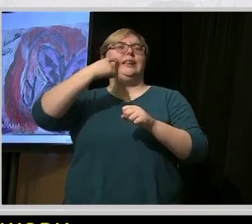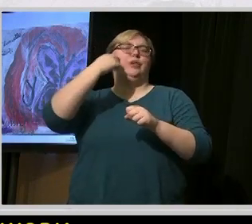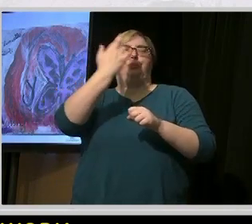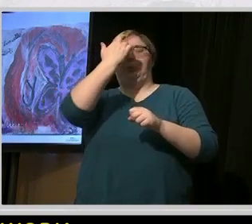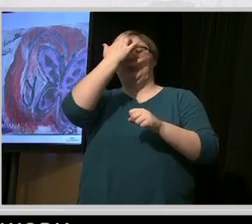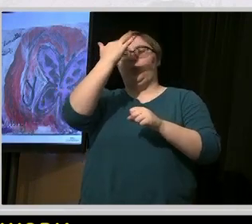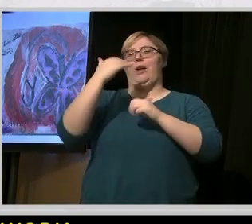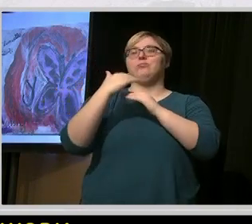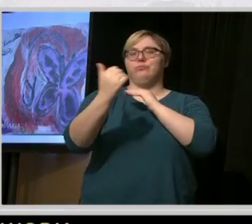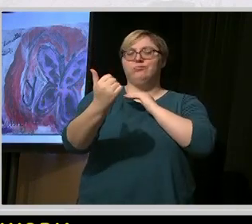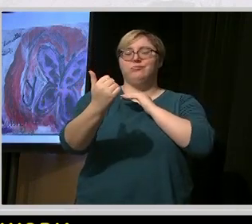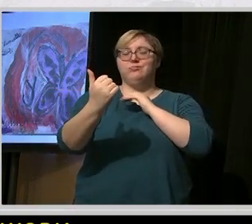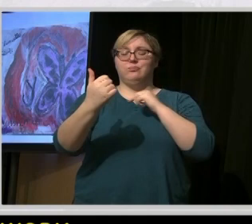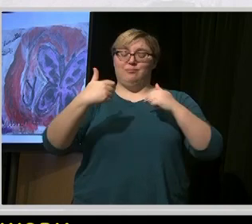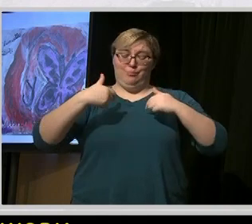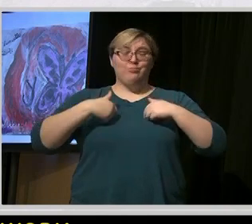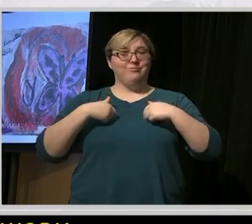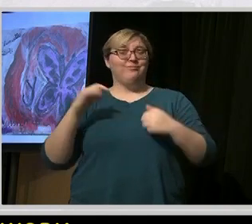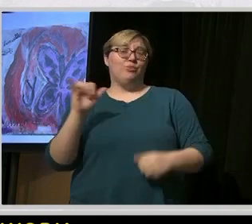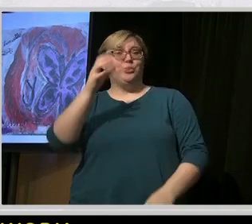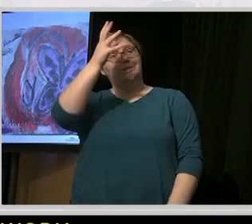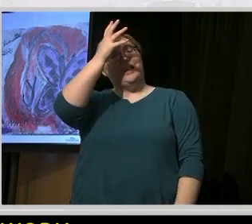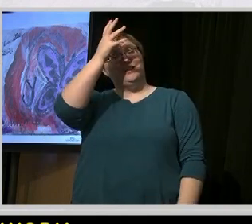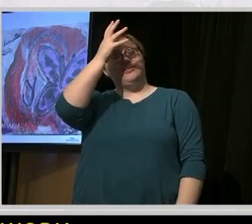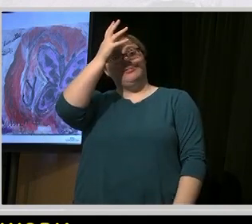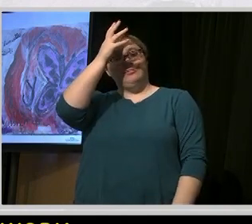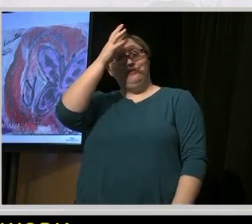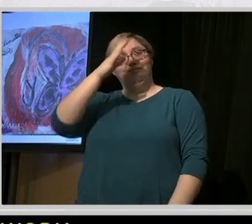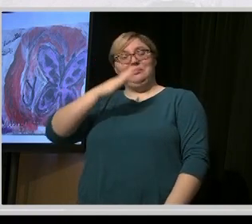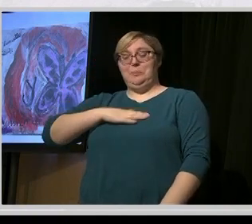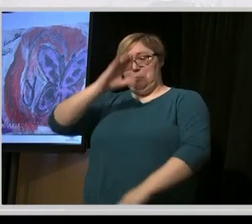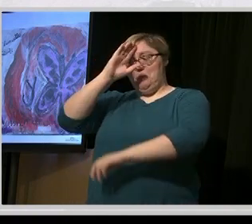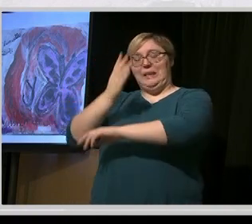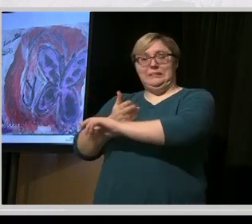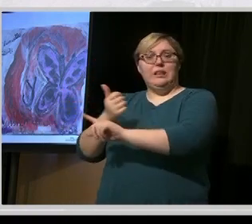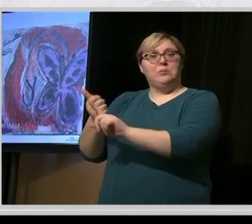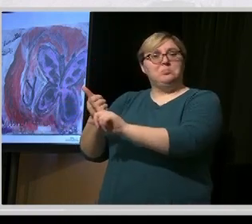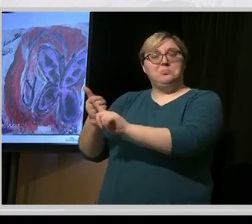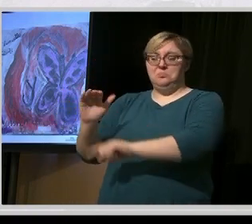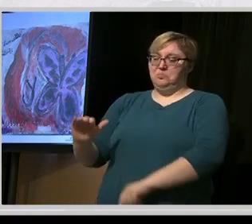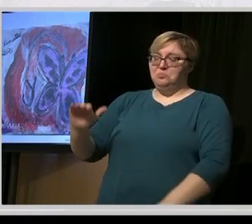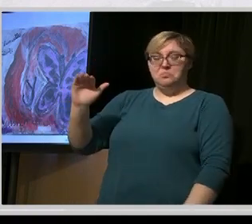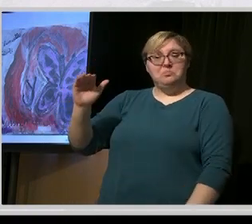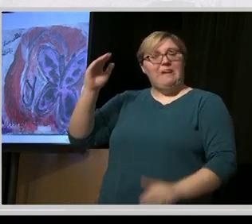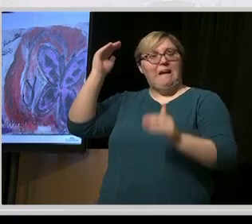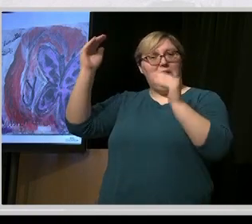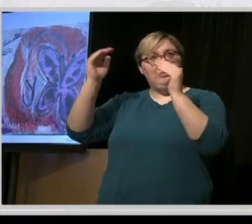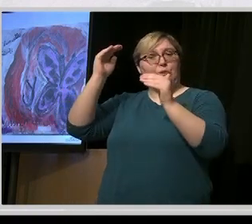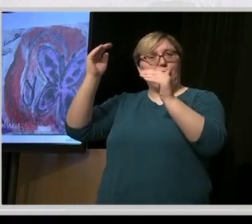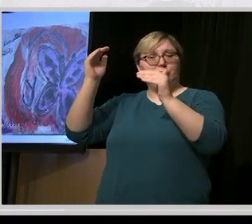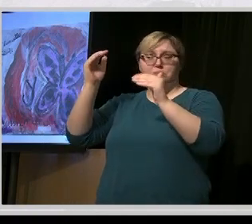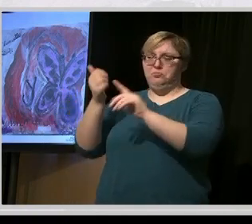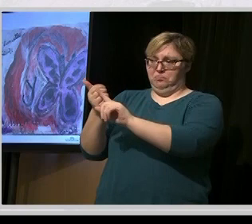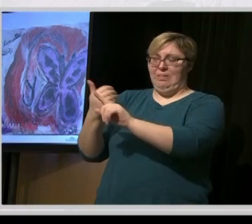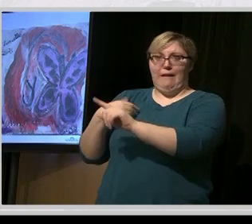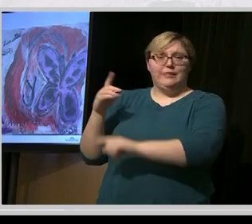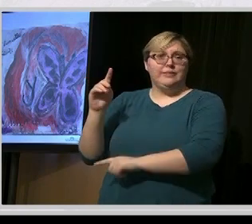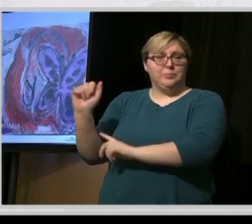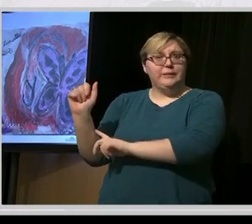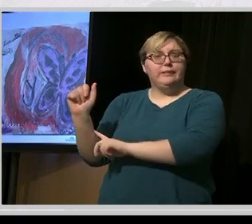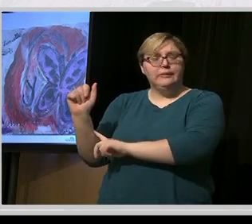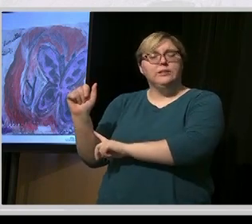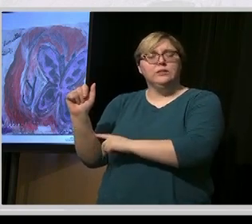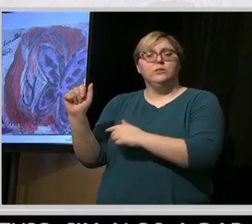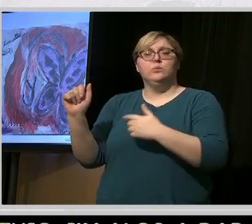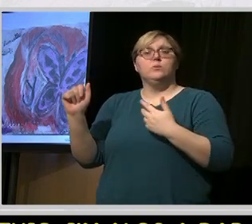a dad. I have a young adult son with a disability. So for me, the question in doing all of this